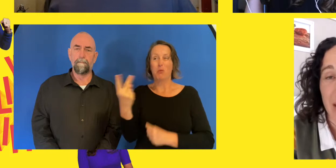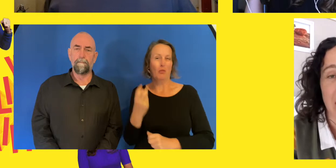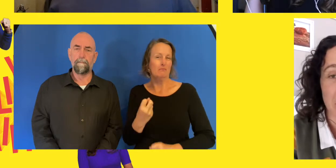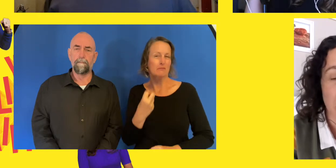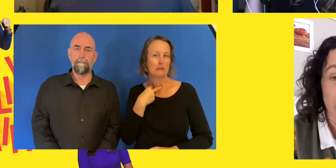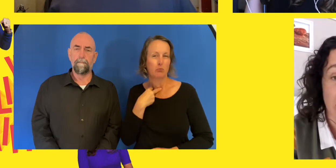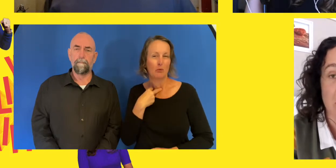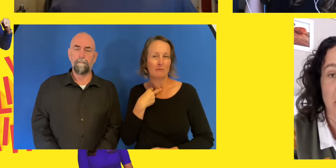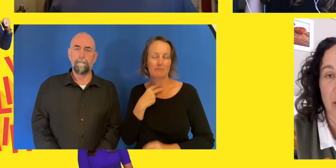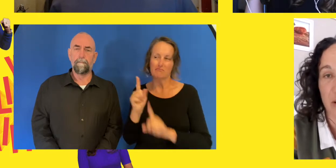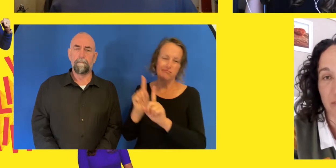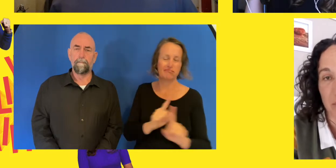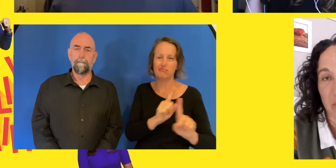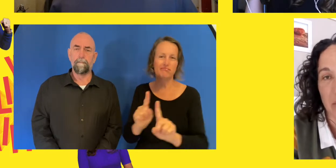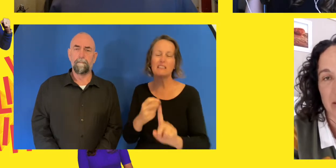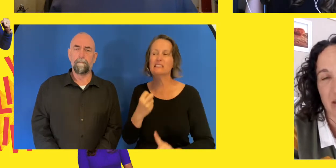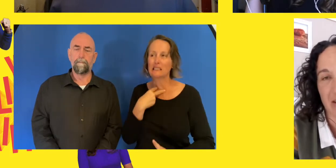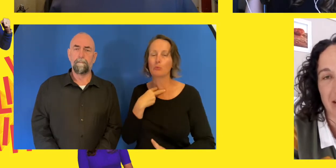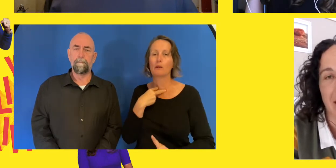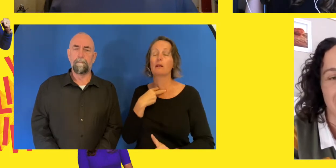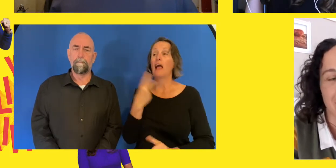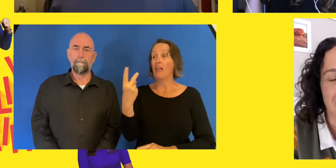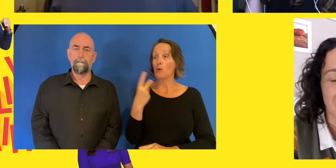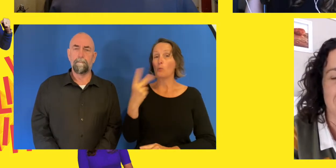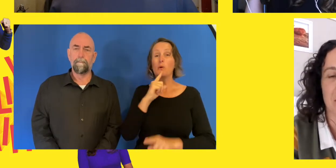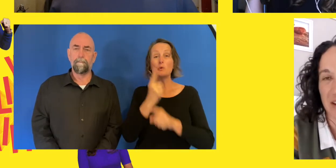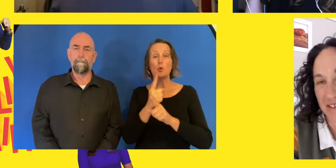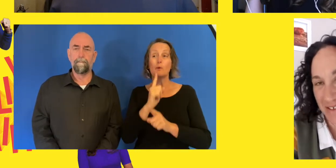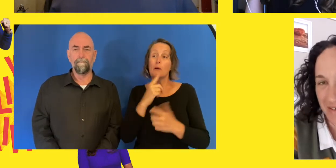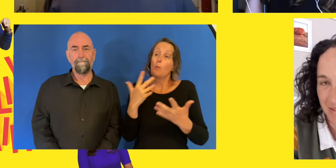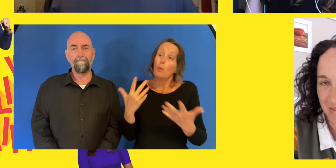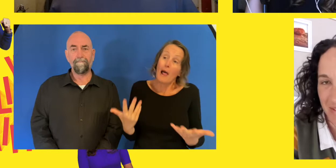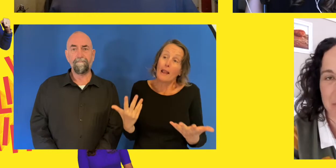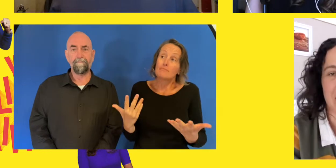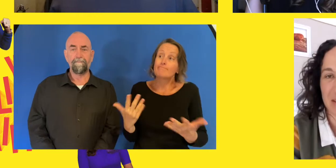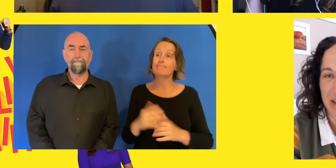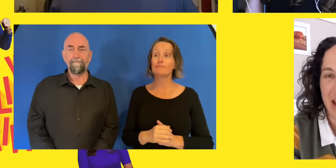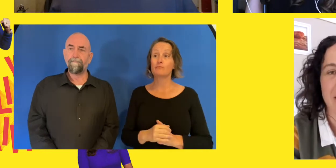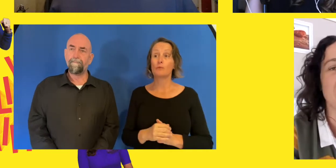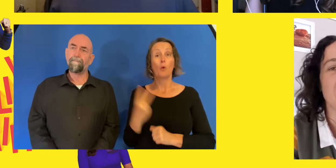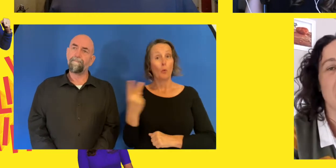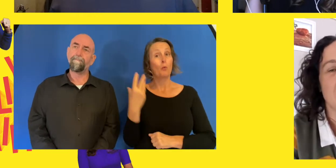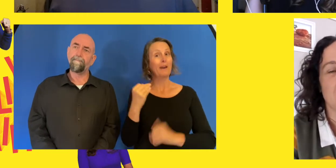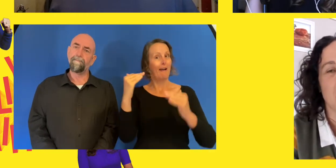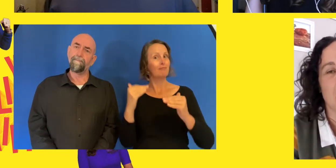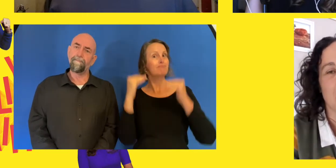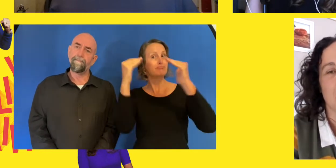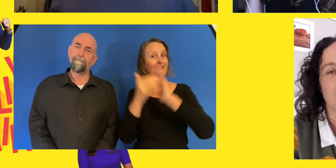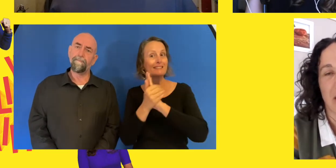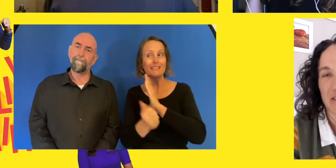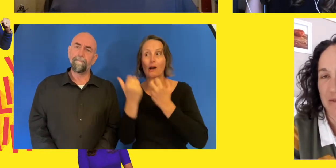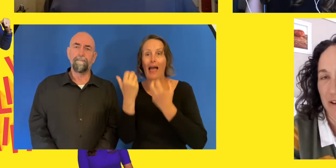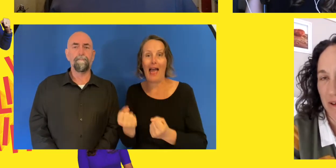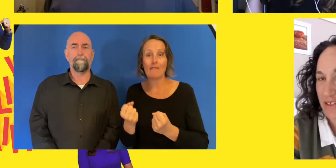And then I think the conversation was, well, where we're sitting right now, it doesn't reflect the ability we have. So,